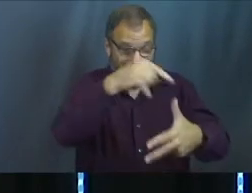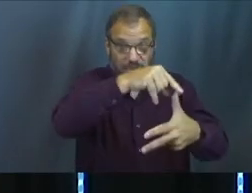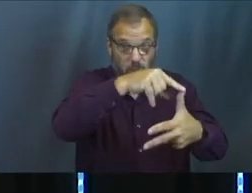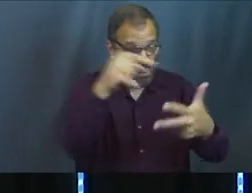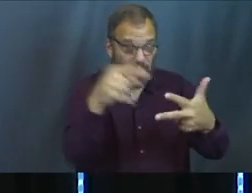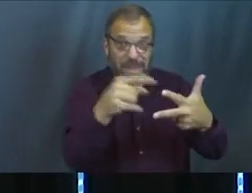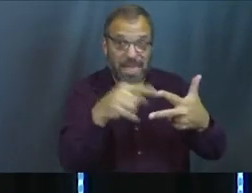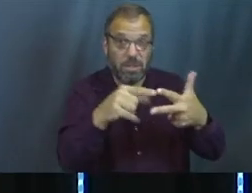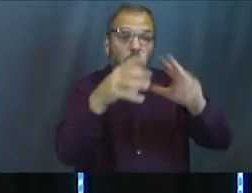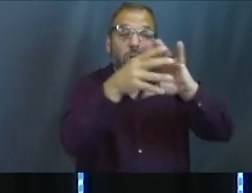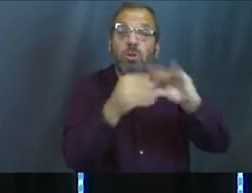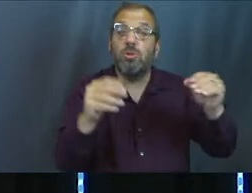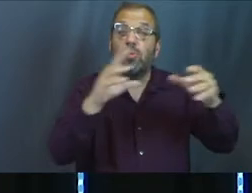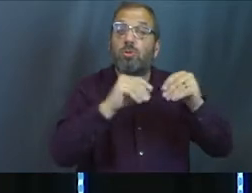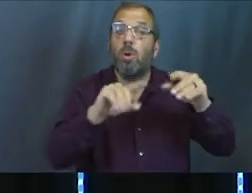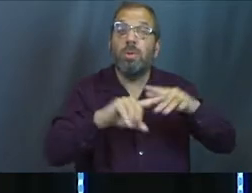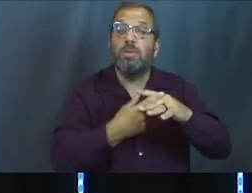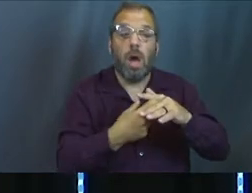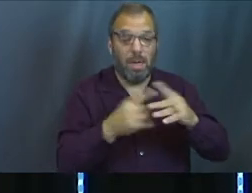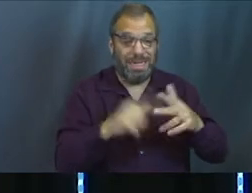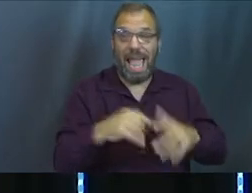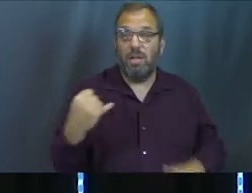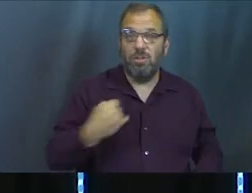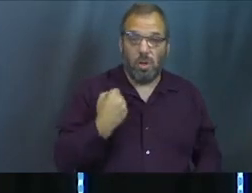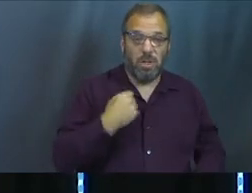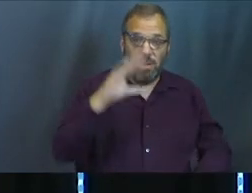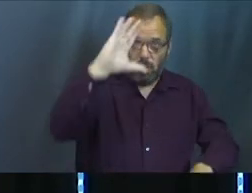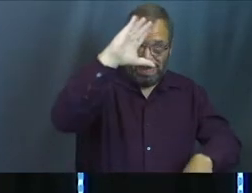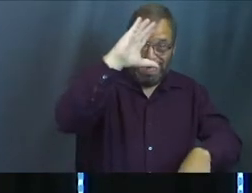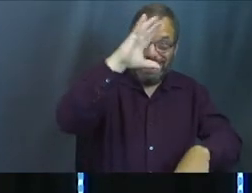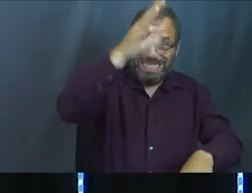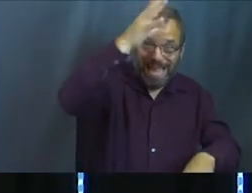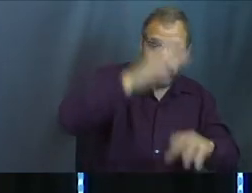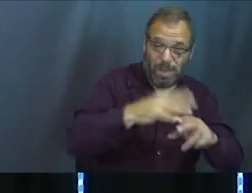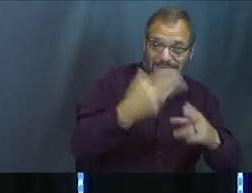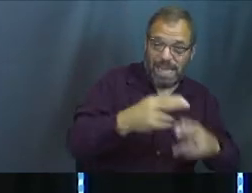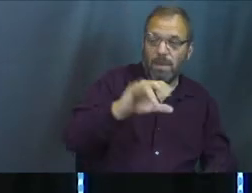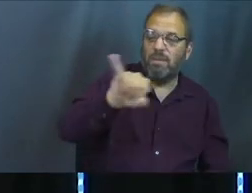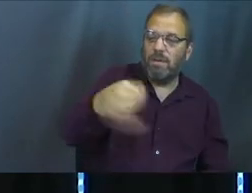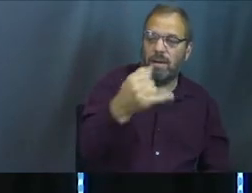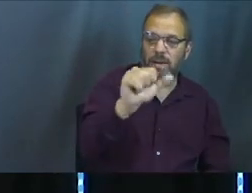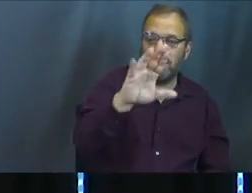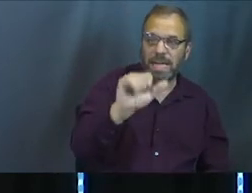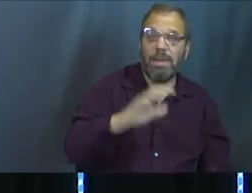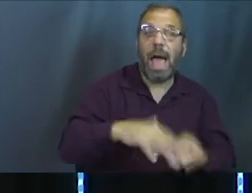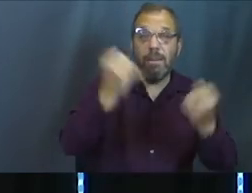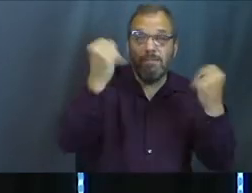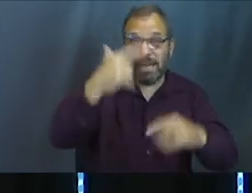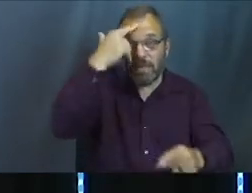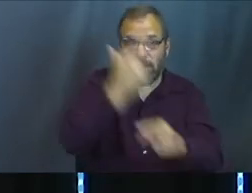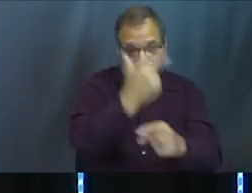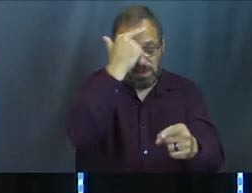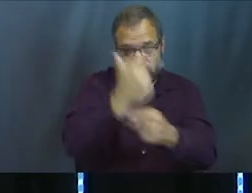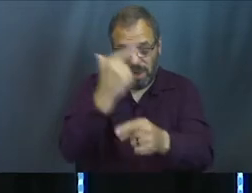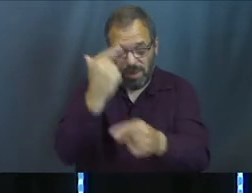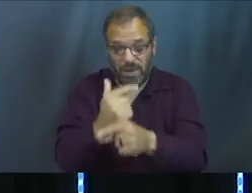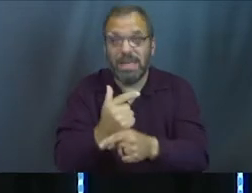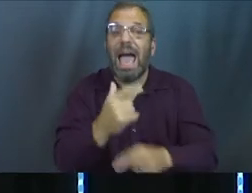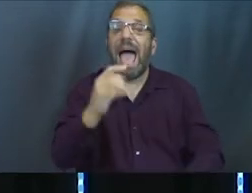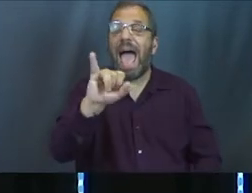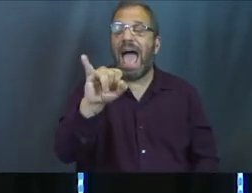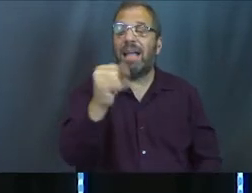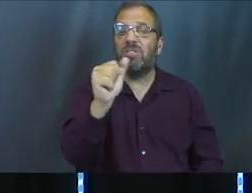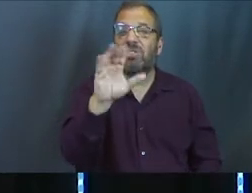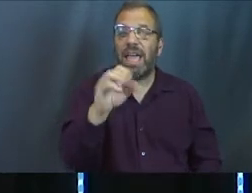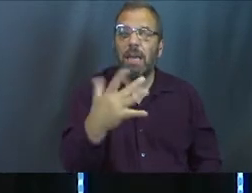two weeks, the story went that Joseph was the son of Jacob. He's one of many brothers. Joseph was also Jacob's favorite, right?